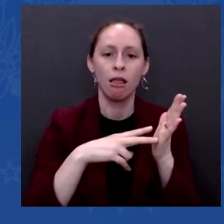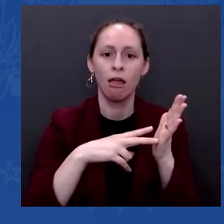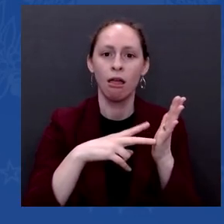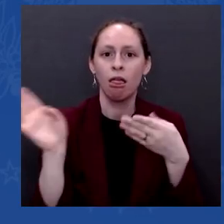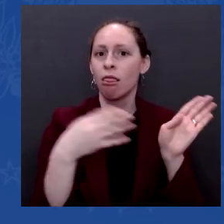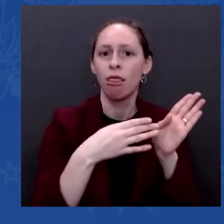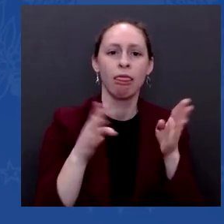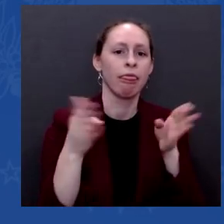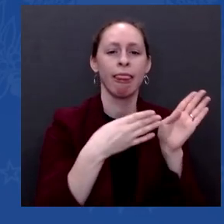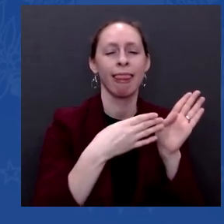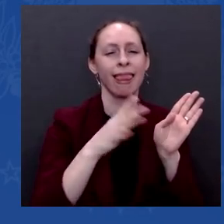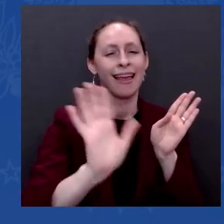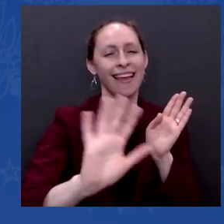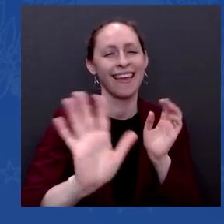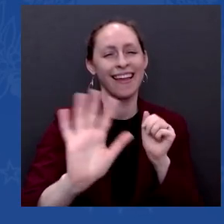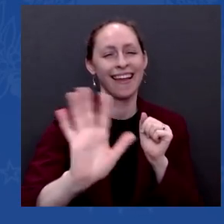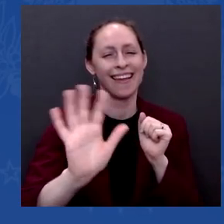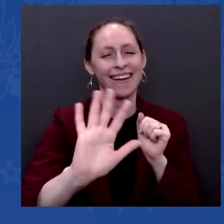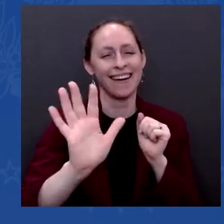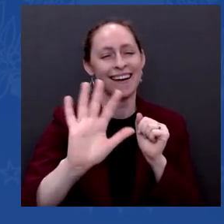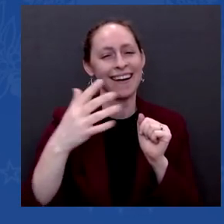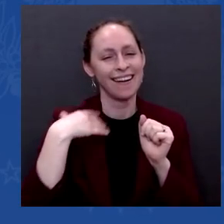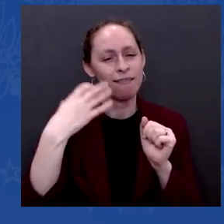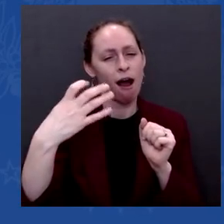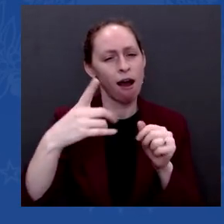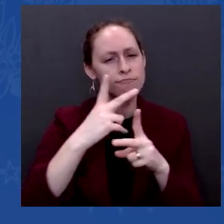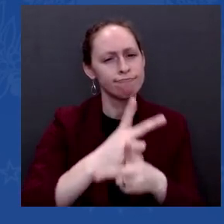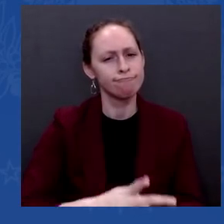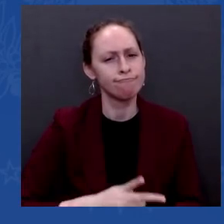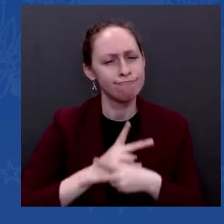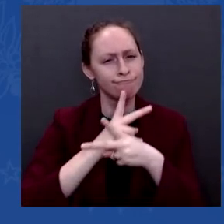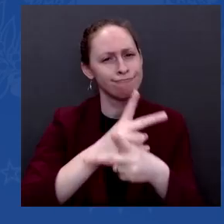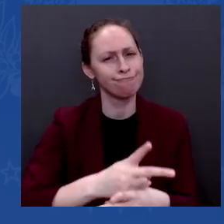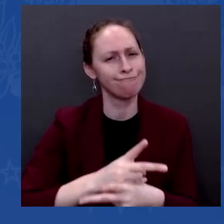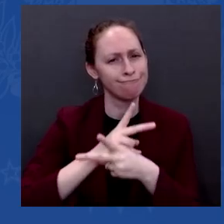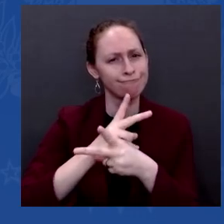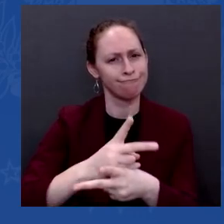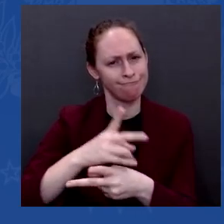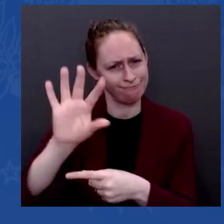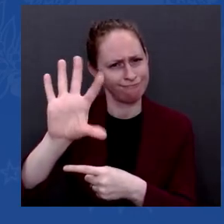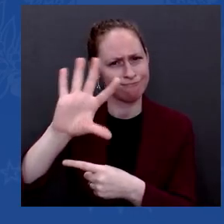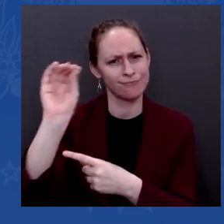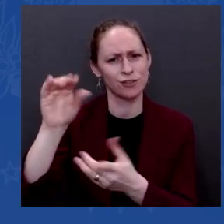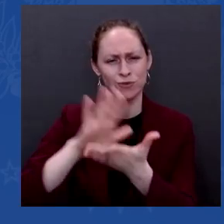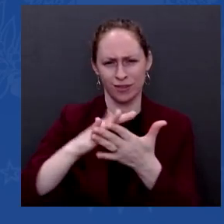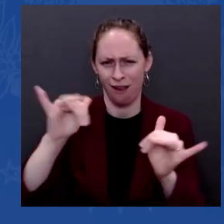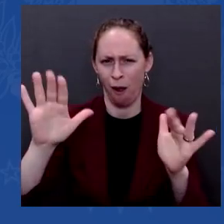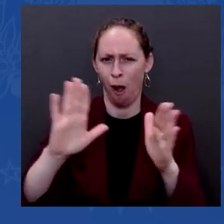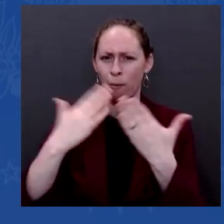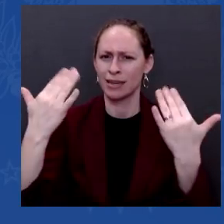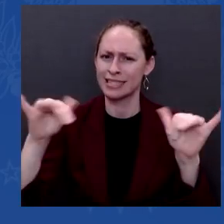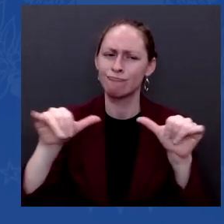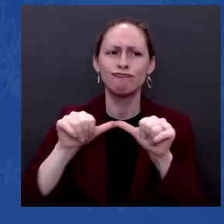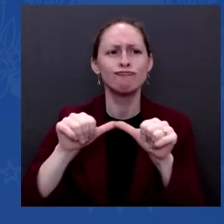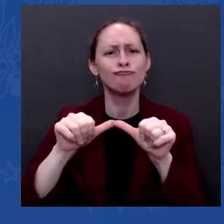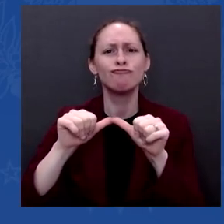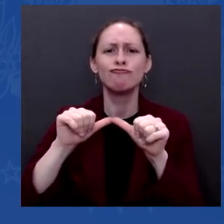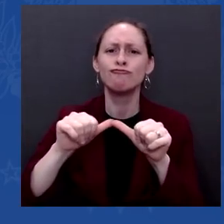schools in America are open, functioning, and capable of doing the job.